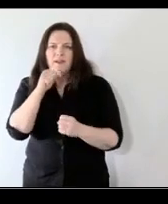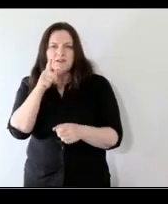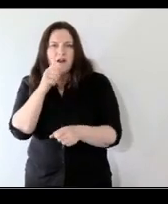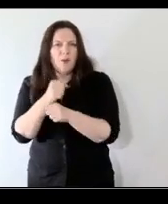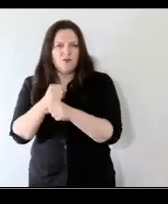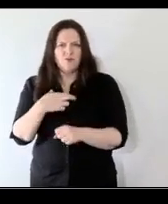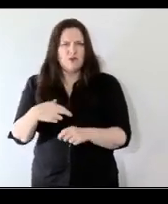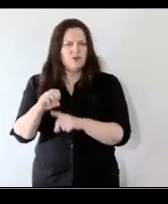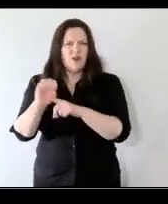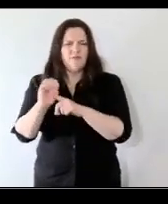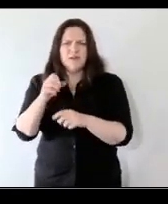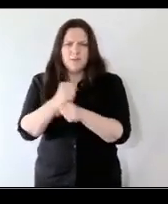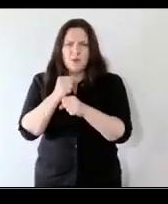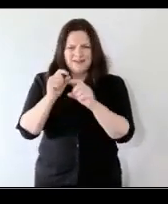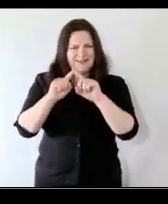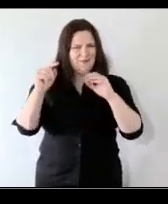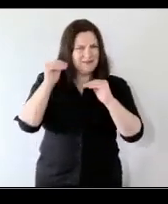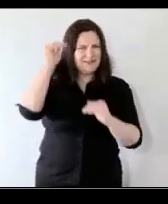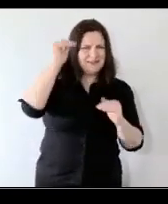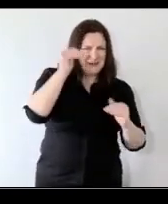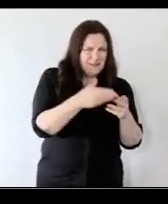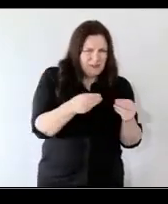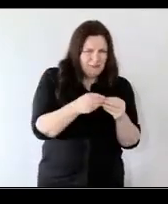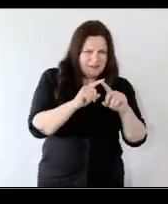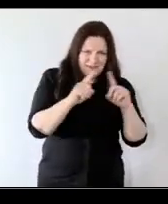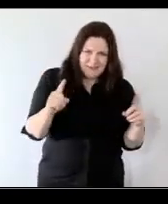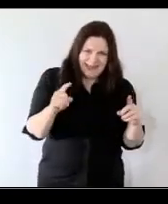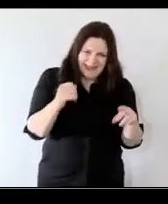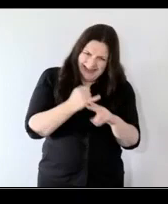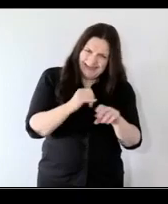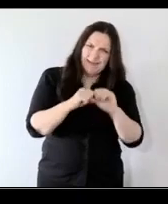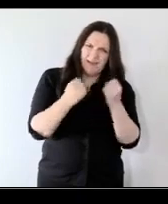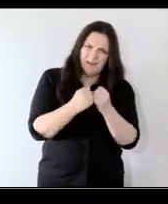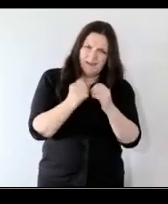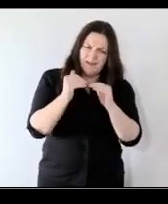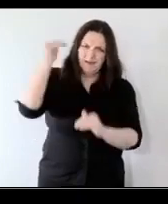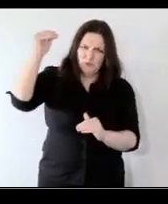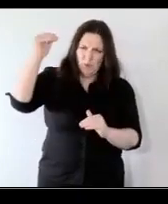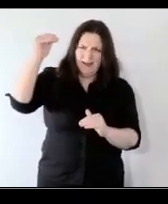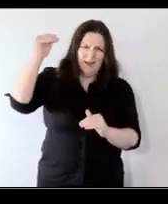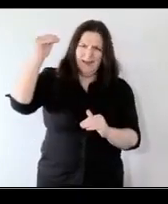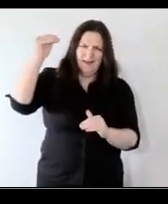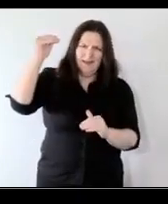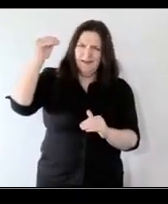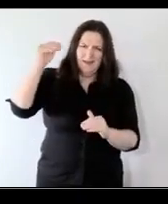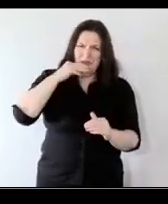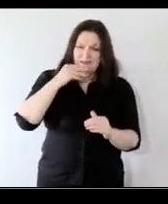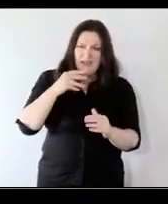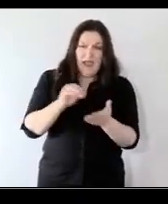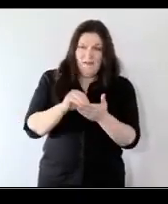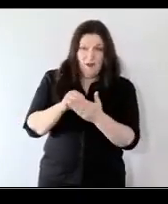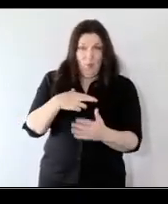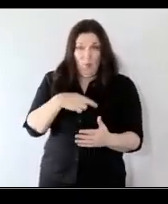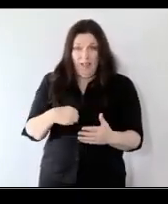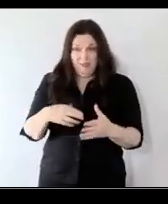enough but by the scale of material differences between people within society being too big like is